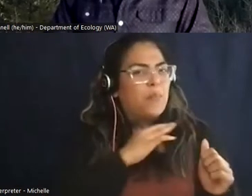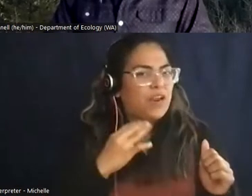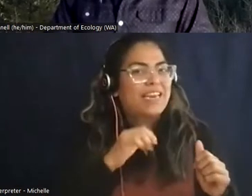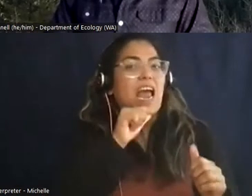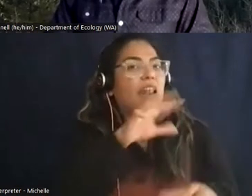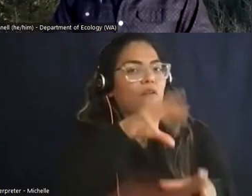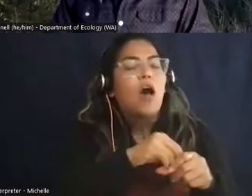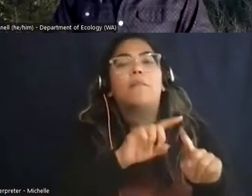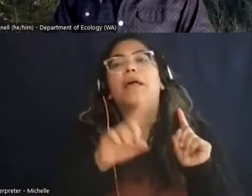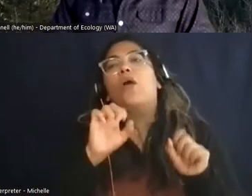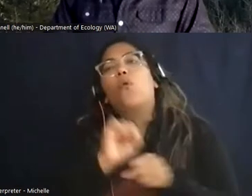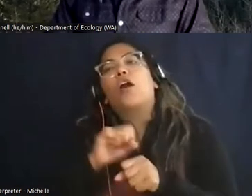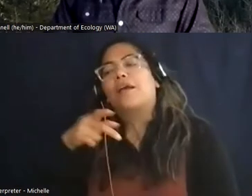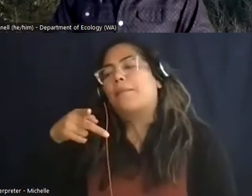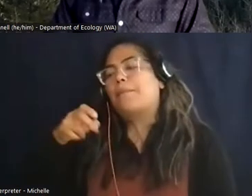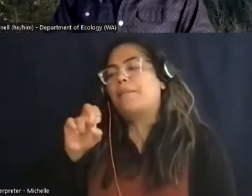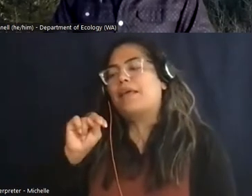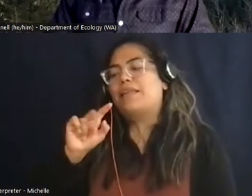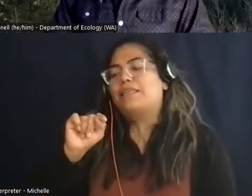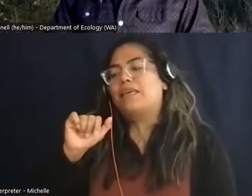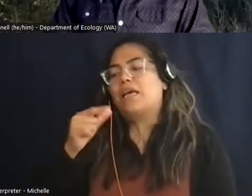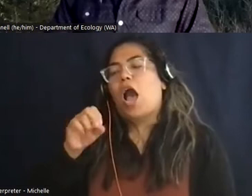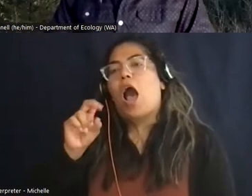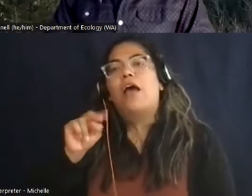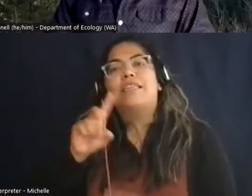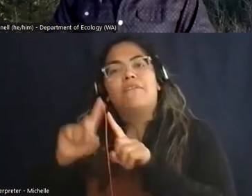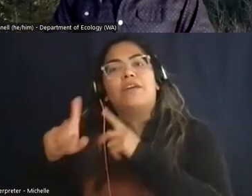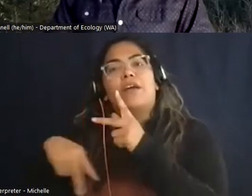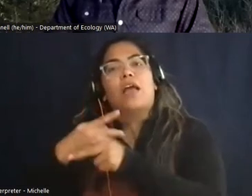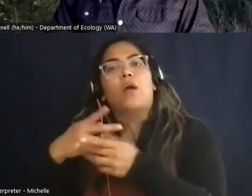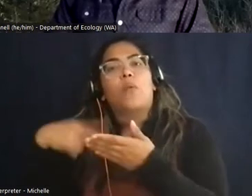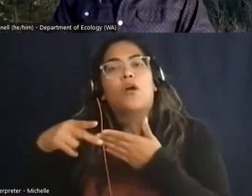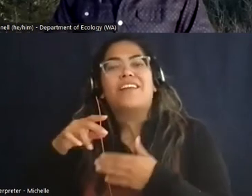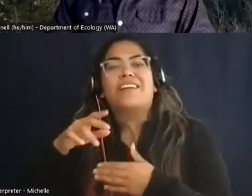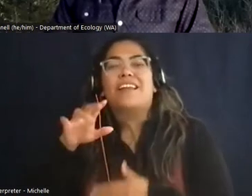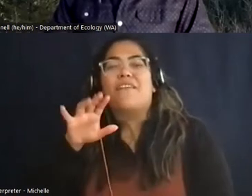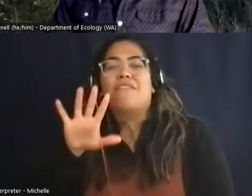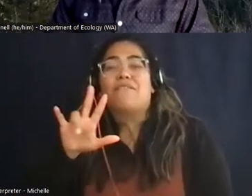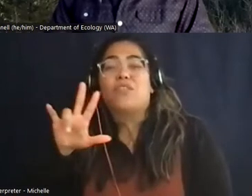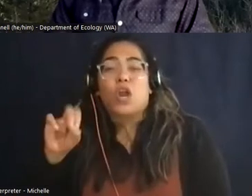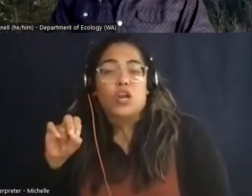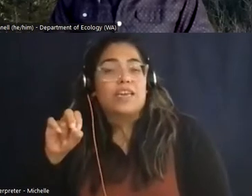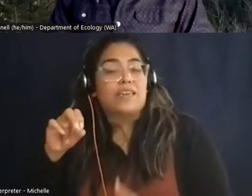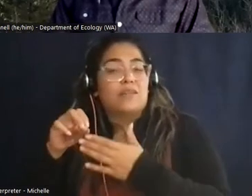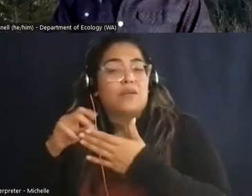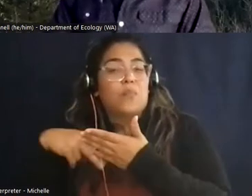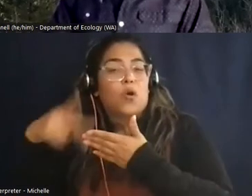work at the Pentagon on programs. I'm currently with the F-35 program, which is a jet.